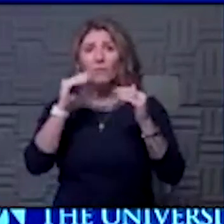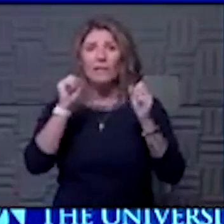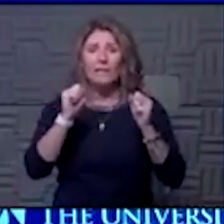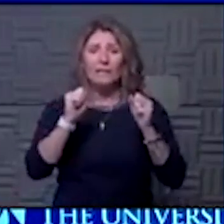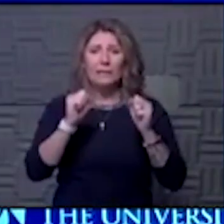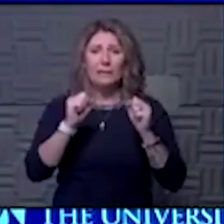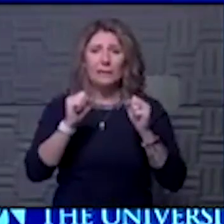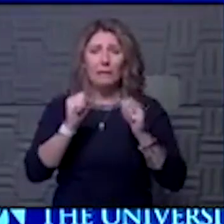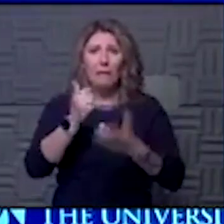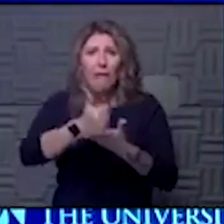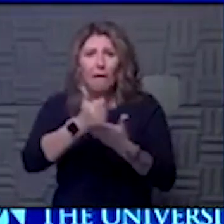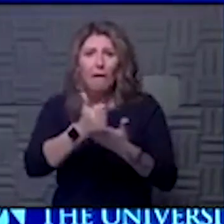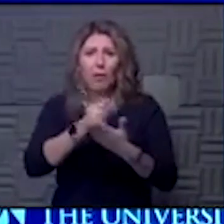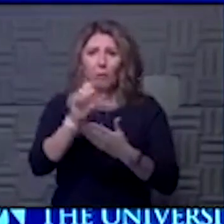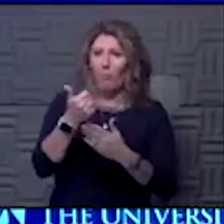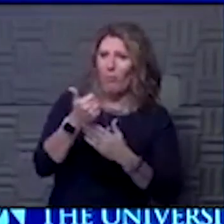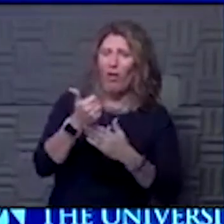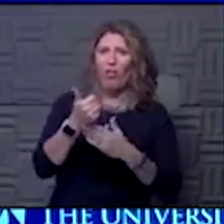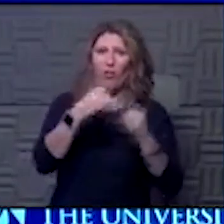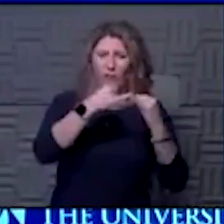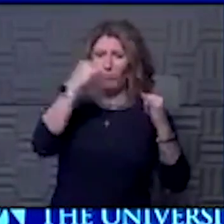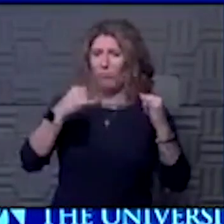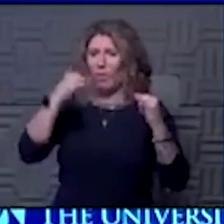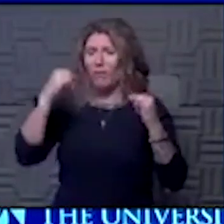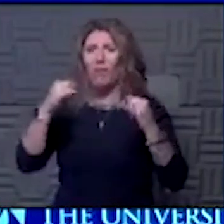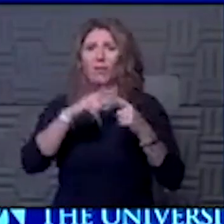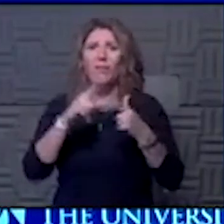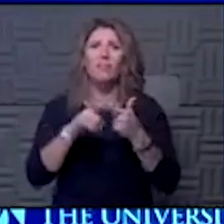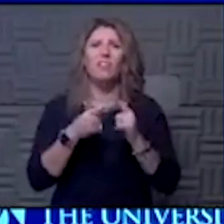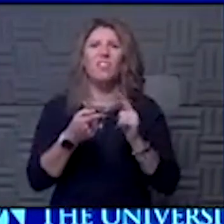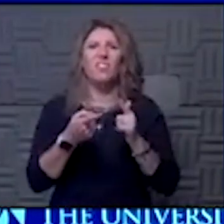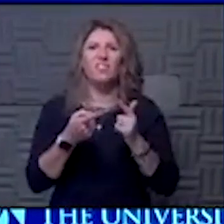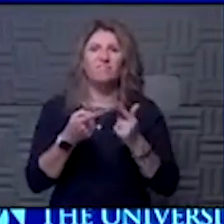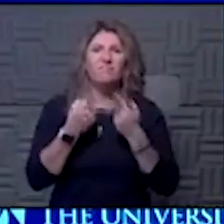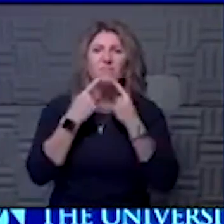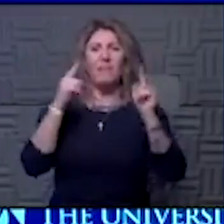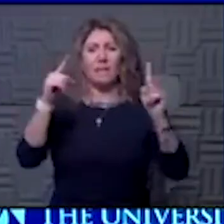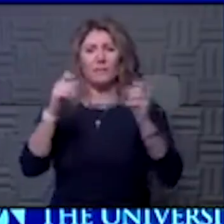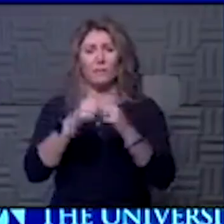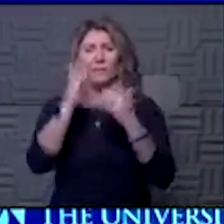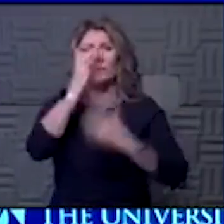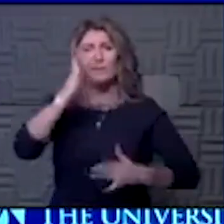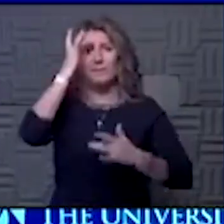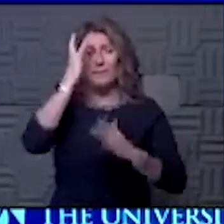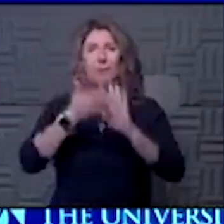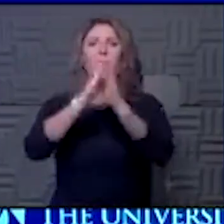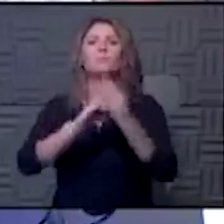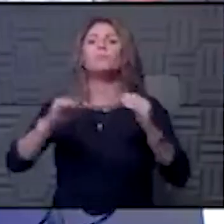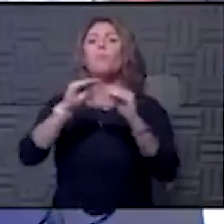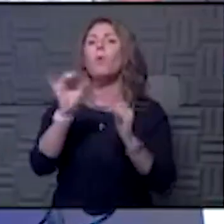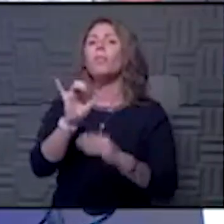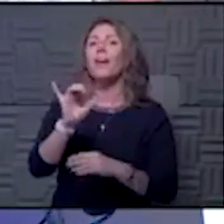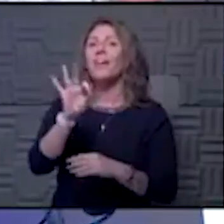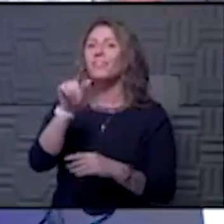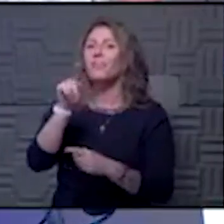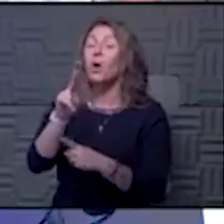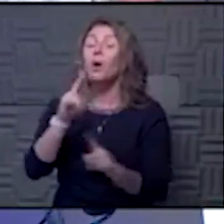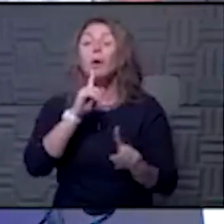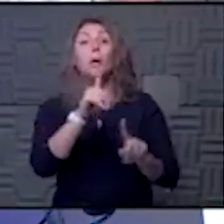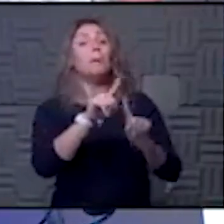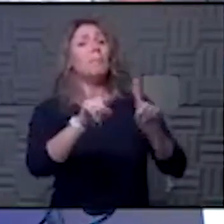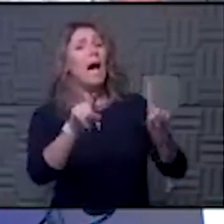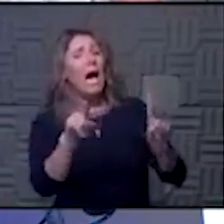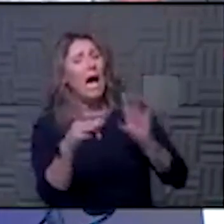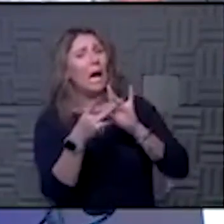we're able to treat this disease effectively, and then it becomes a lot more like influenza. But I want to say something. I knew you'd go against